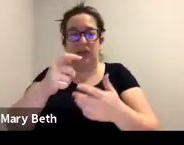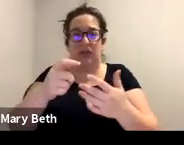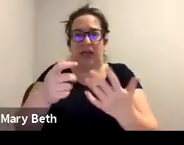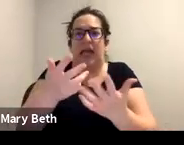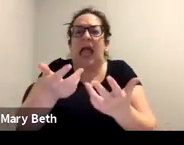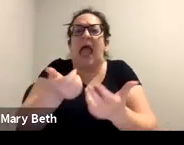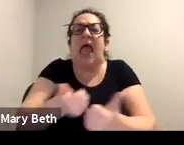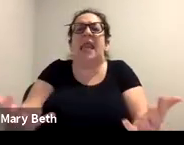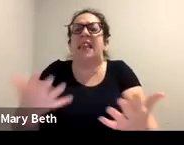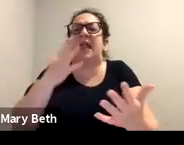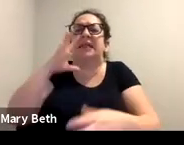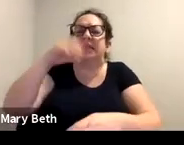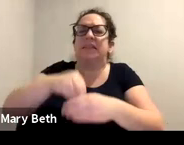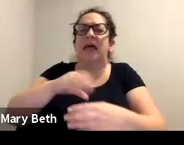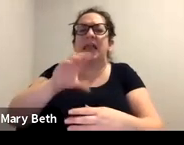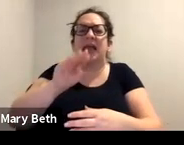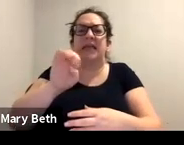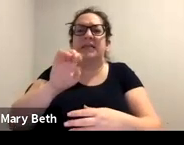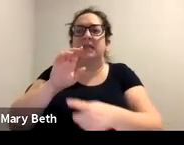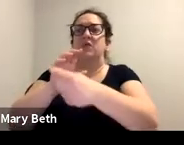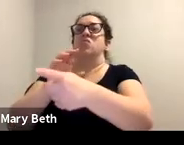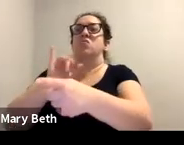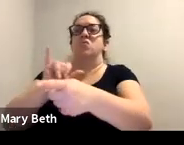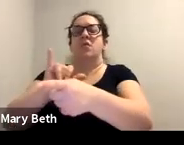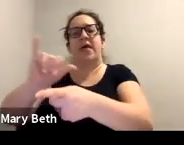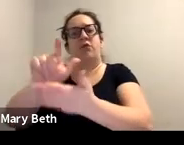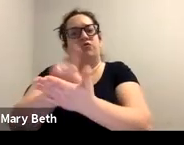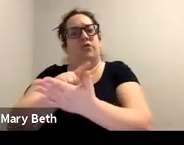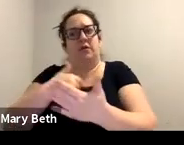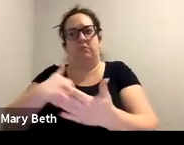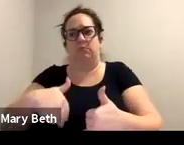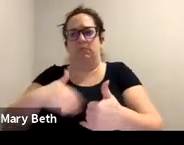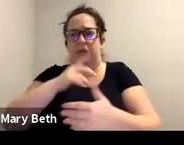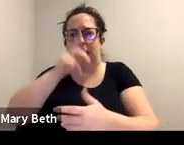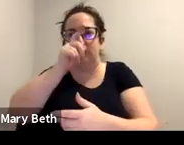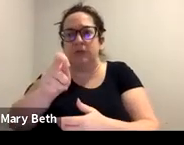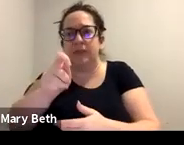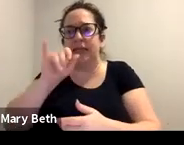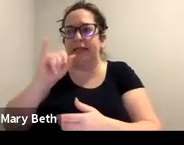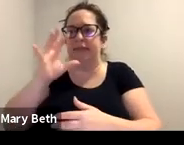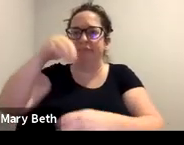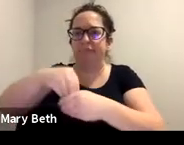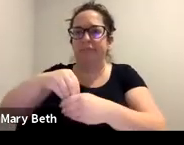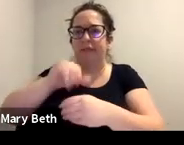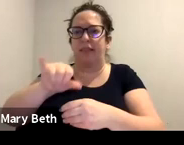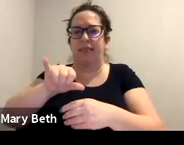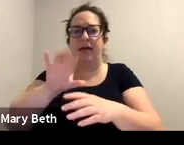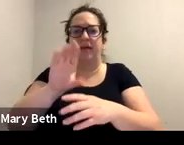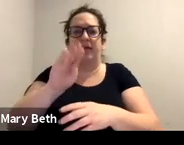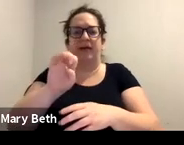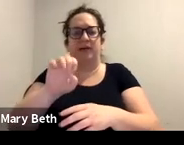things like that. So being able to communicate with the survivor about these areas, um, is completely okay.